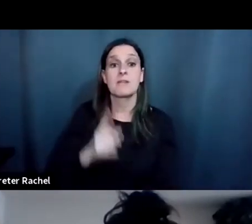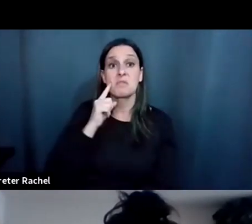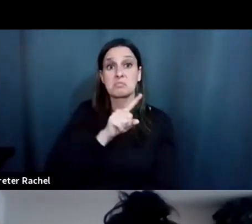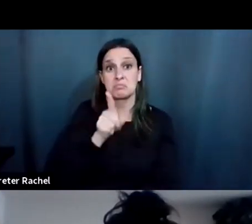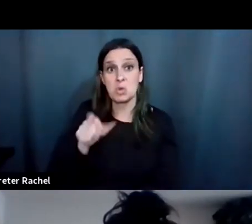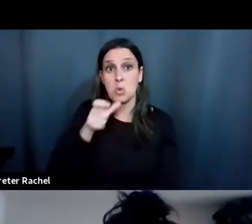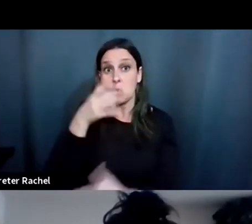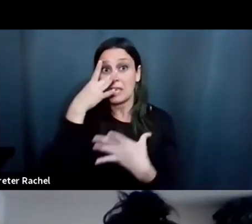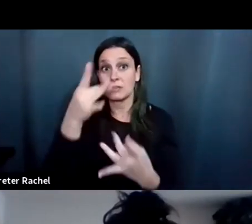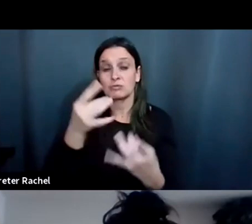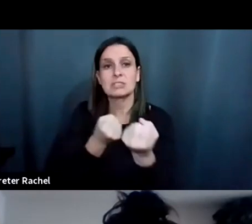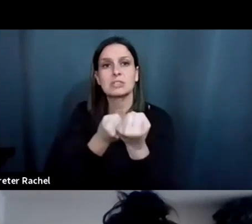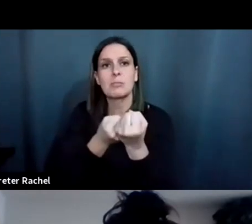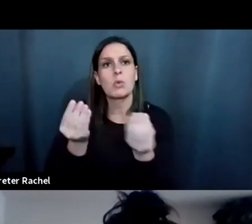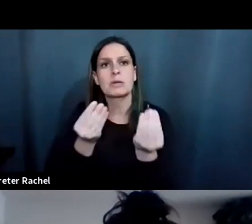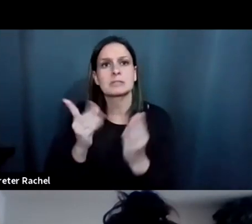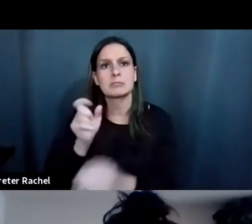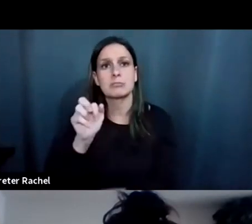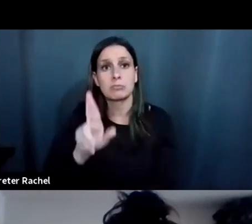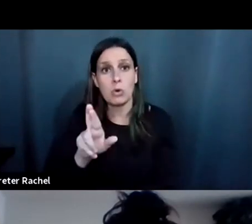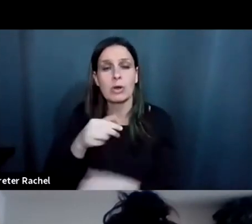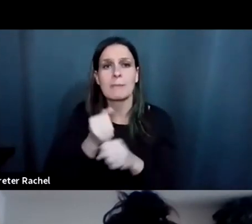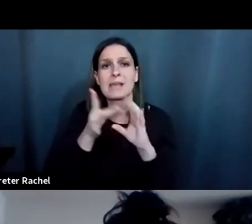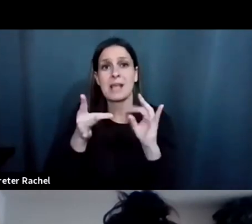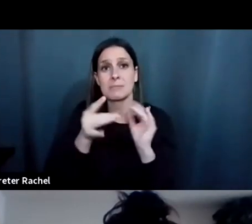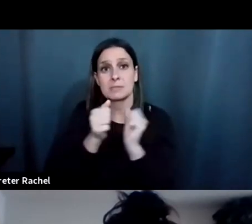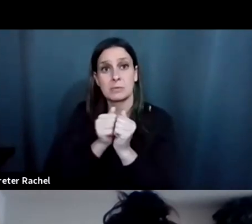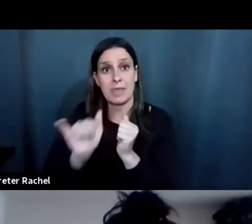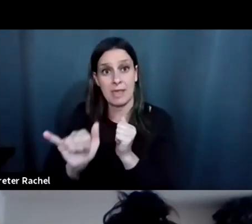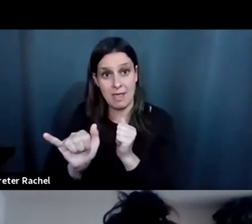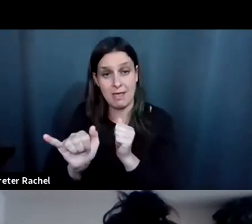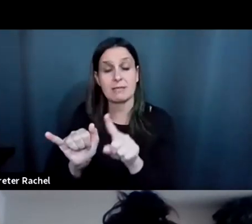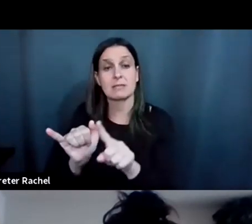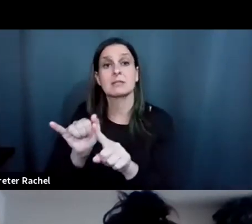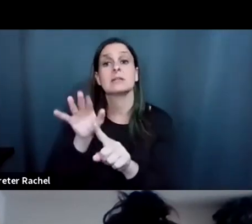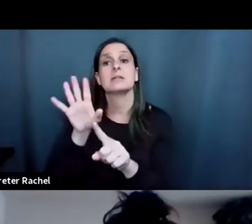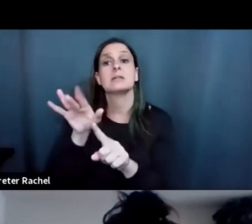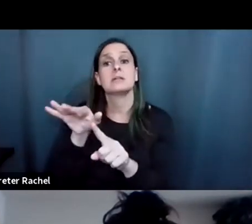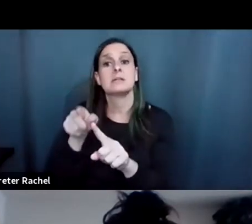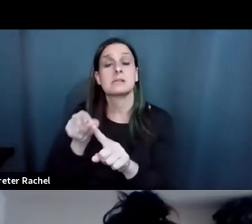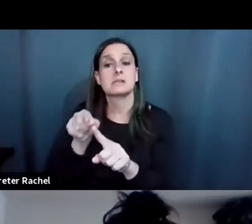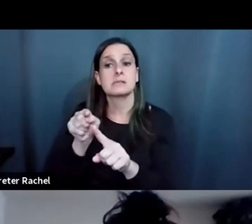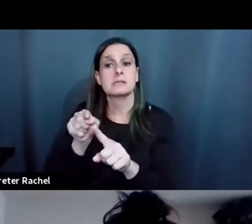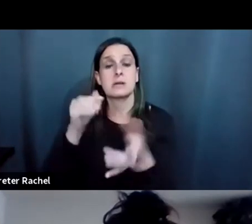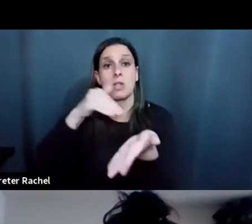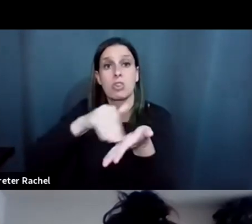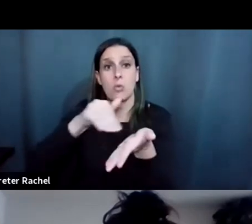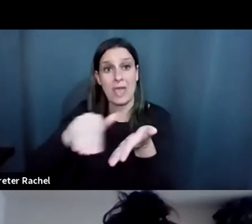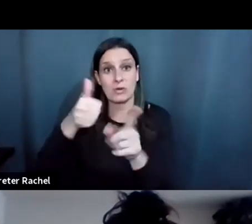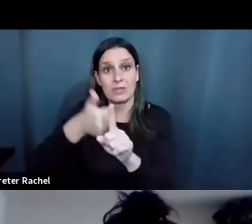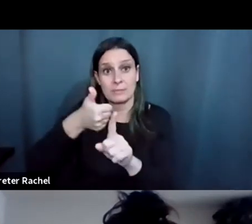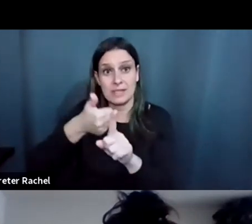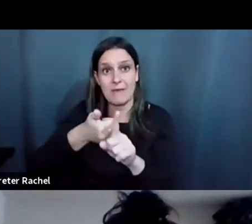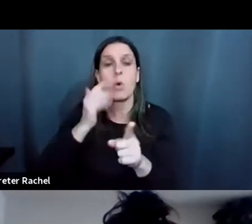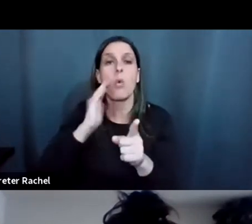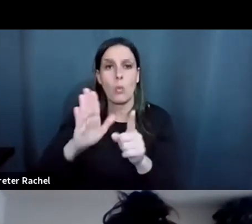are interested in the supports broker and making comments about that, um, um, the waivers themselves are going